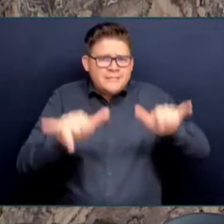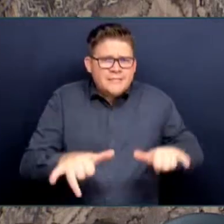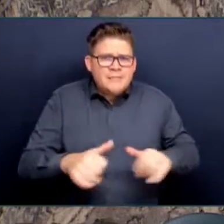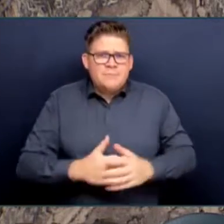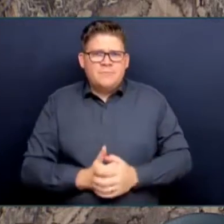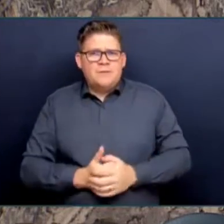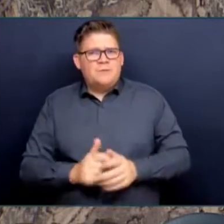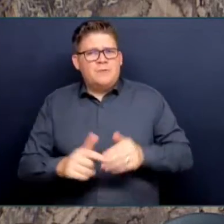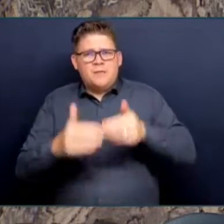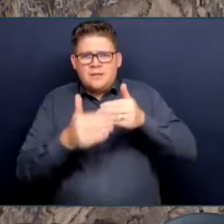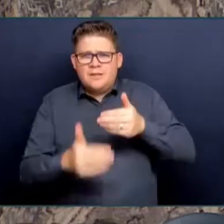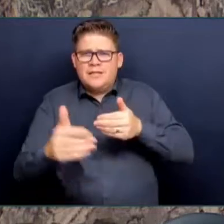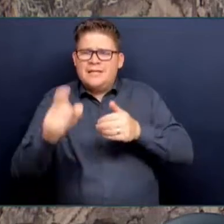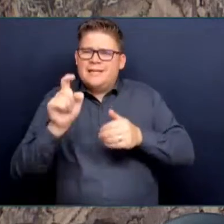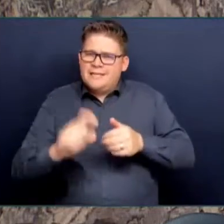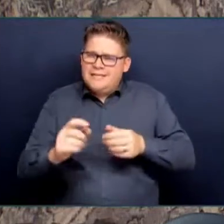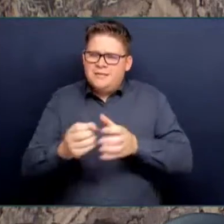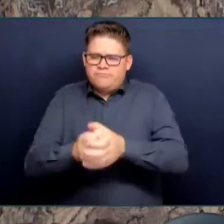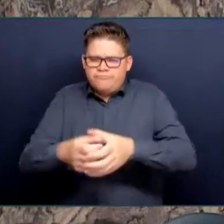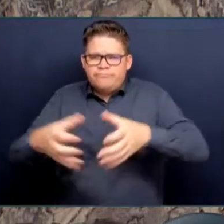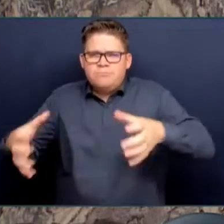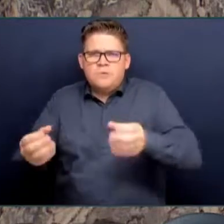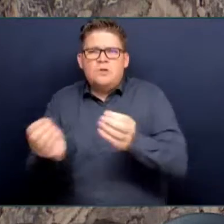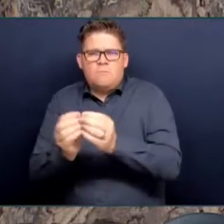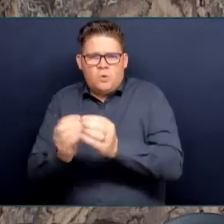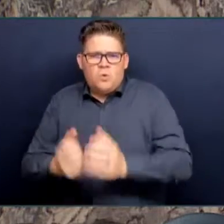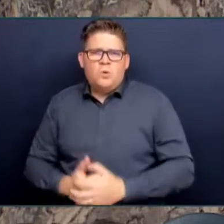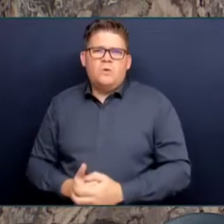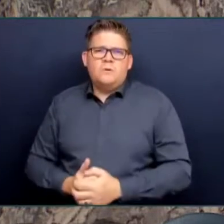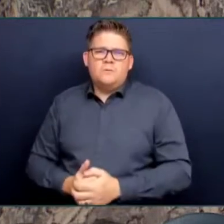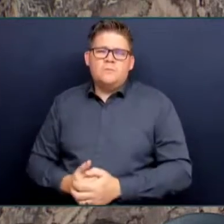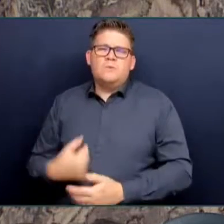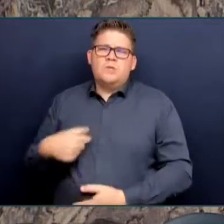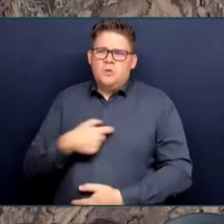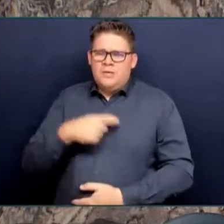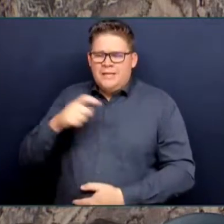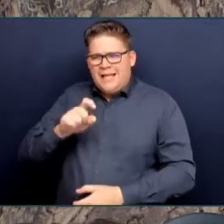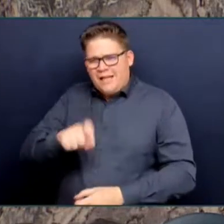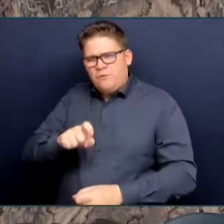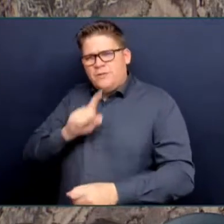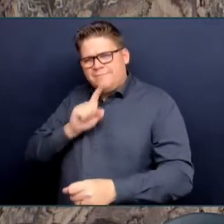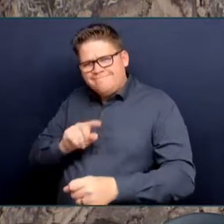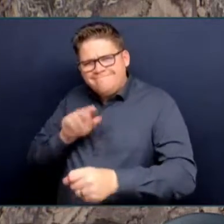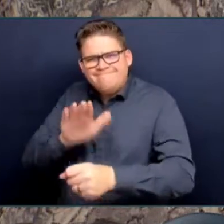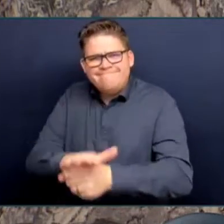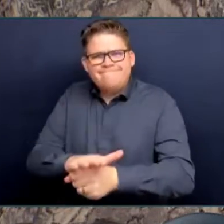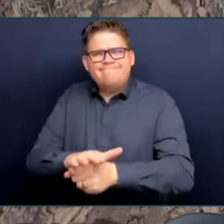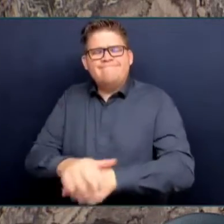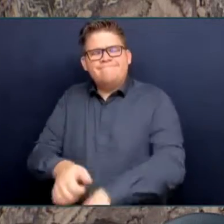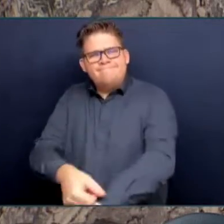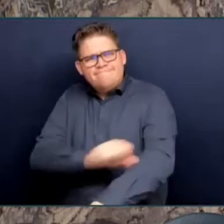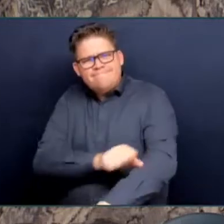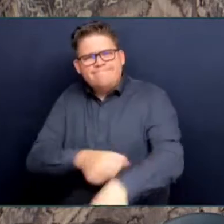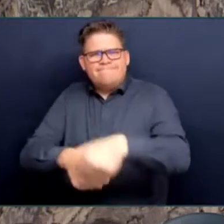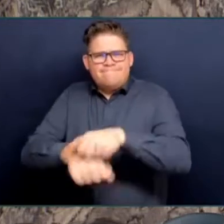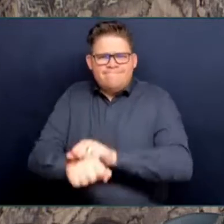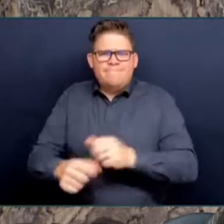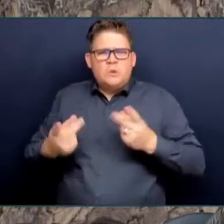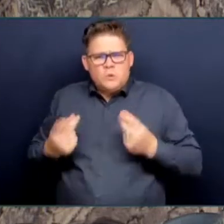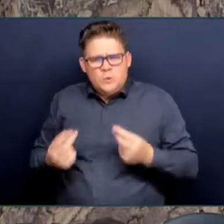let's get to work all hands on deck to ensure that we are doing everything possible to support everybody that needs it when they need it. Thank you.